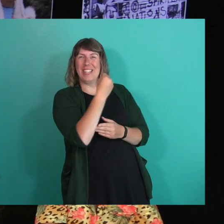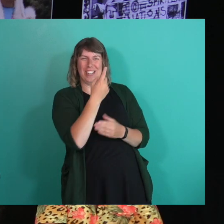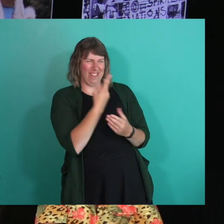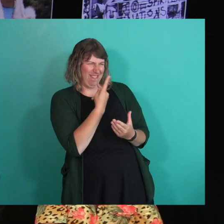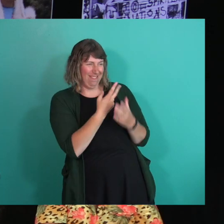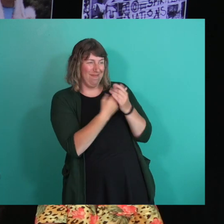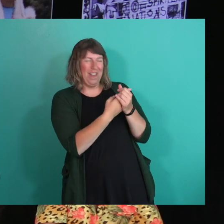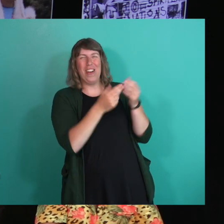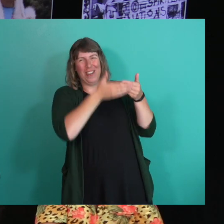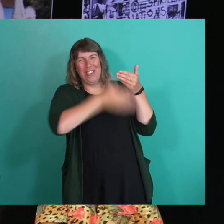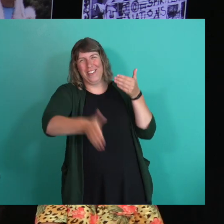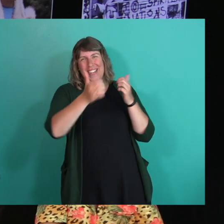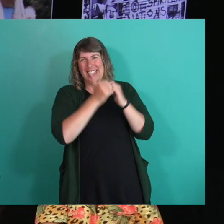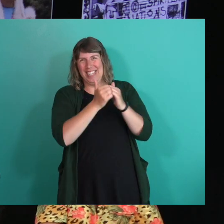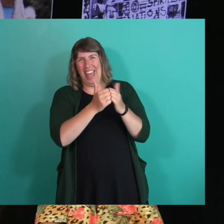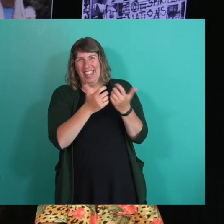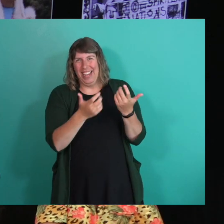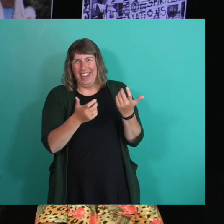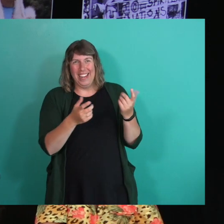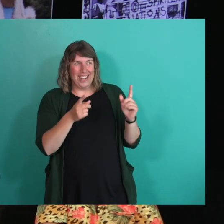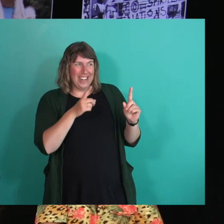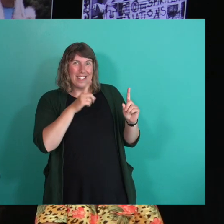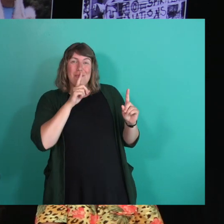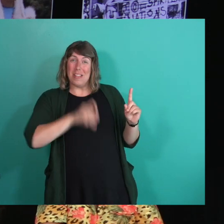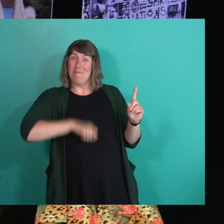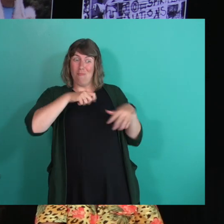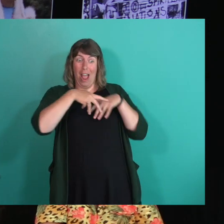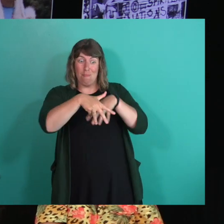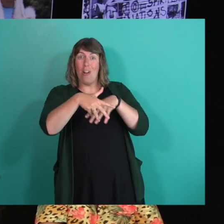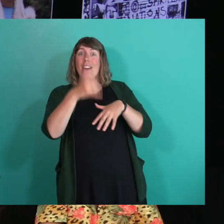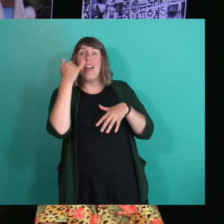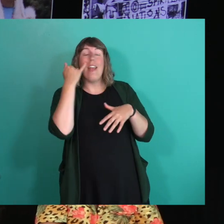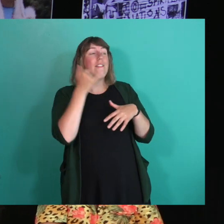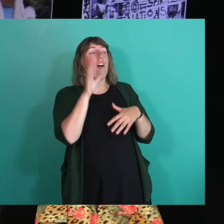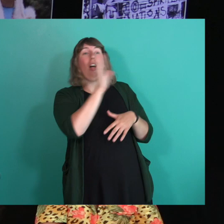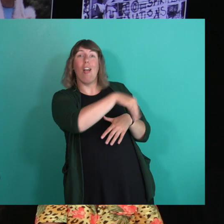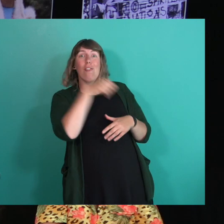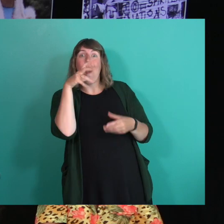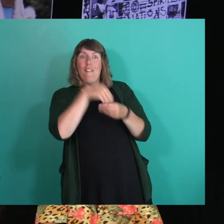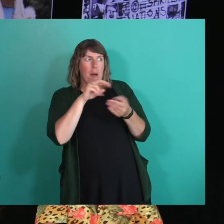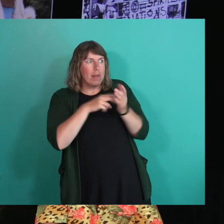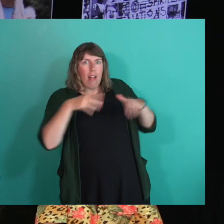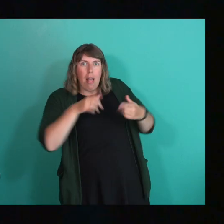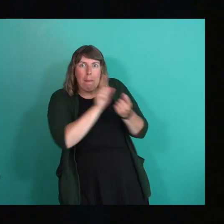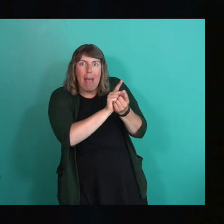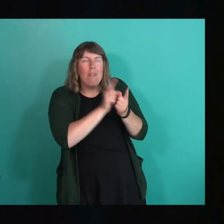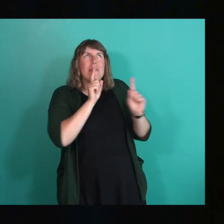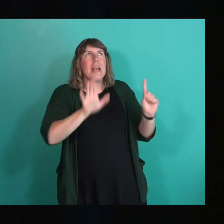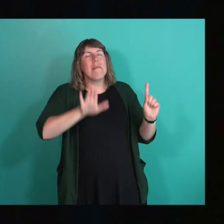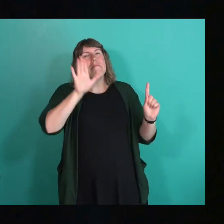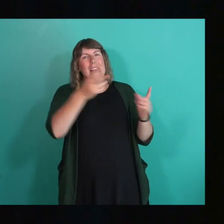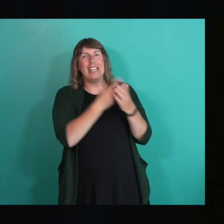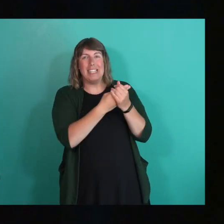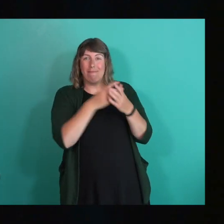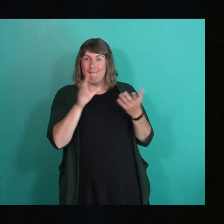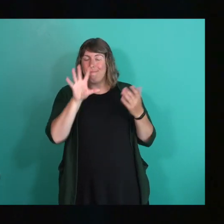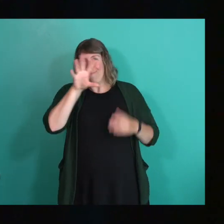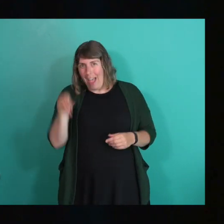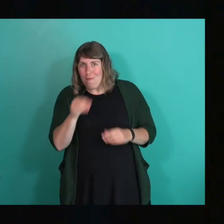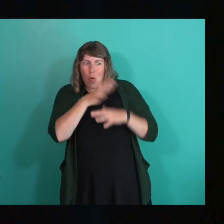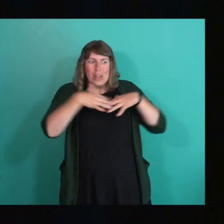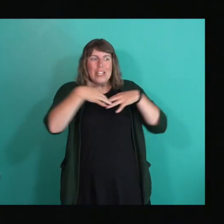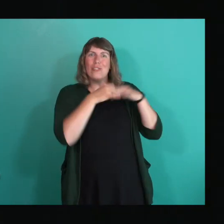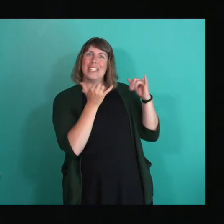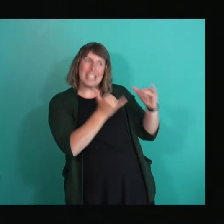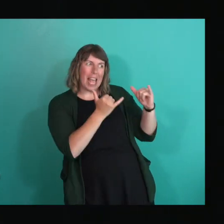since then. So if it wasn't for the Pride parade, I would have never met her. And she's amazing. She's Afro-Indigenous as well, and